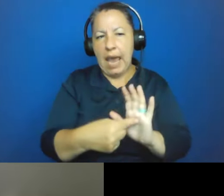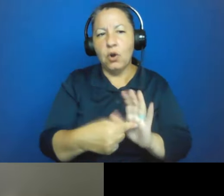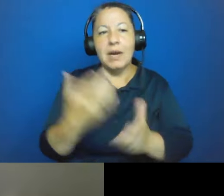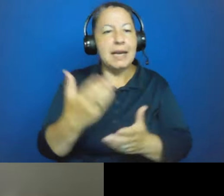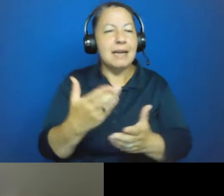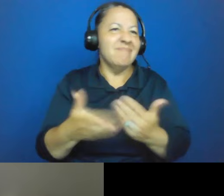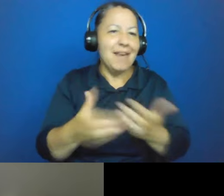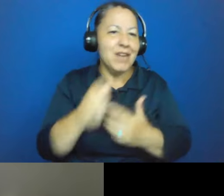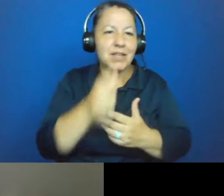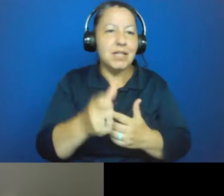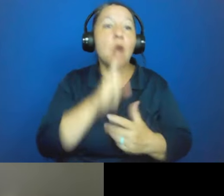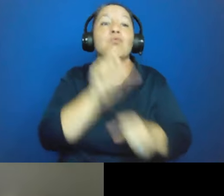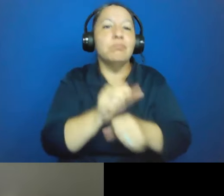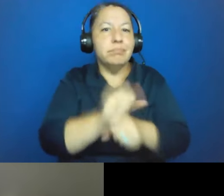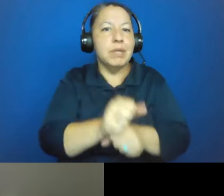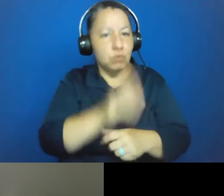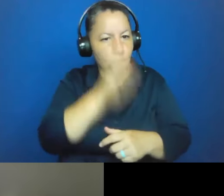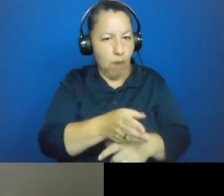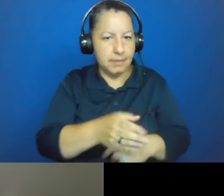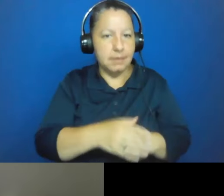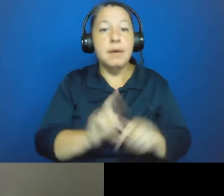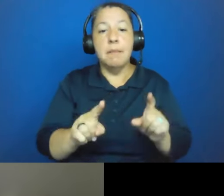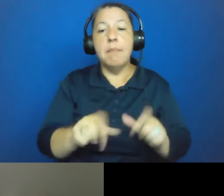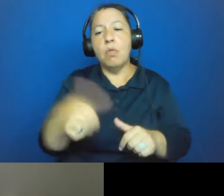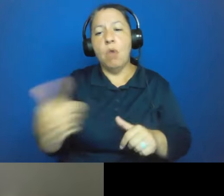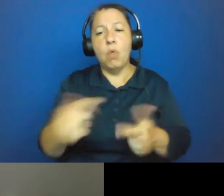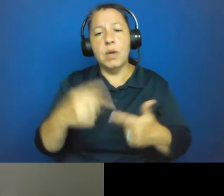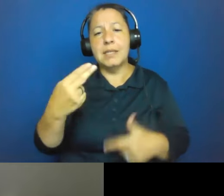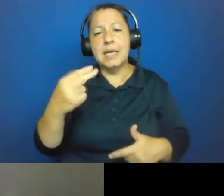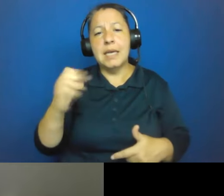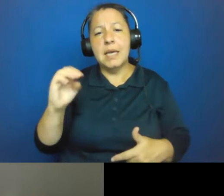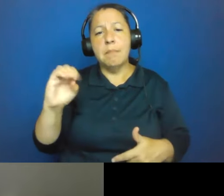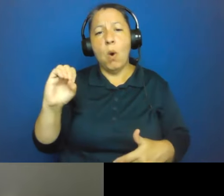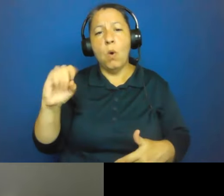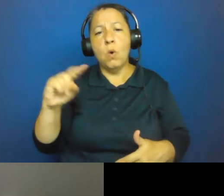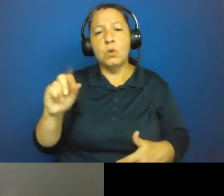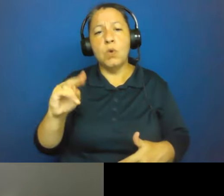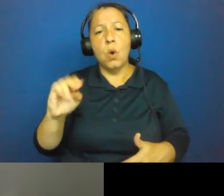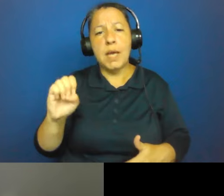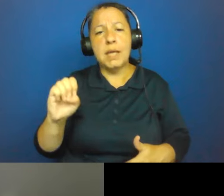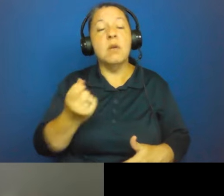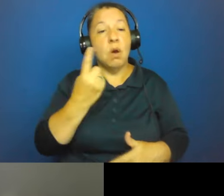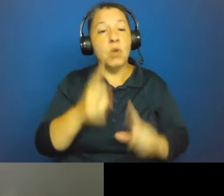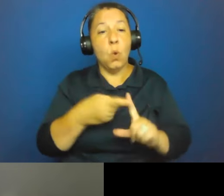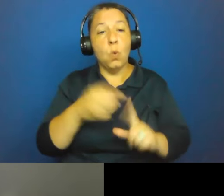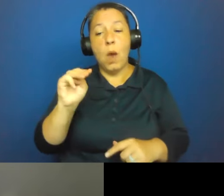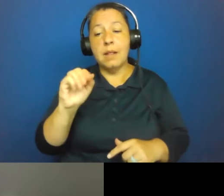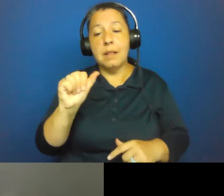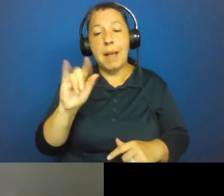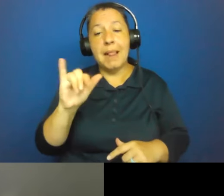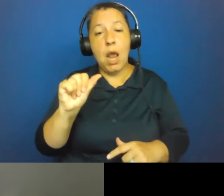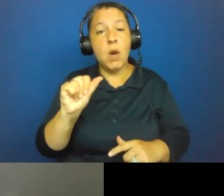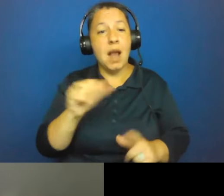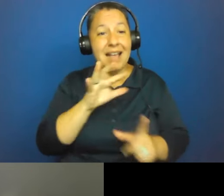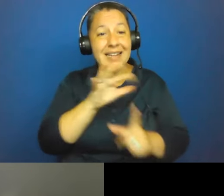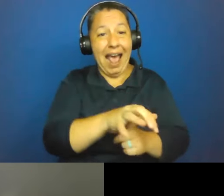type indicator. The other thing as well is haemazoine. So when the malaria parasite attacks the red blood cells and they start to break